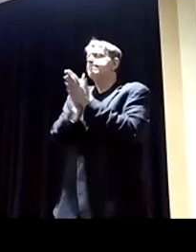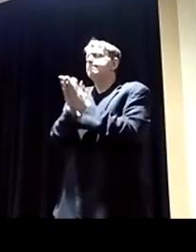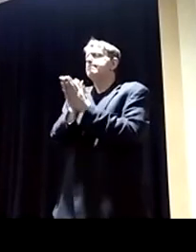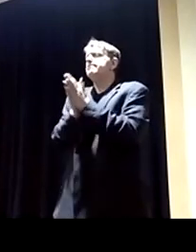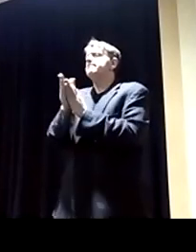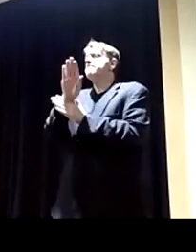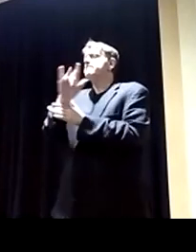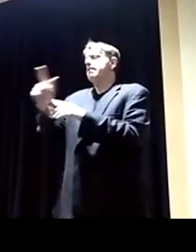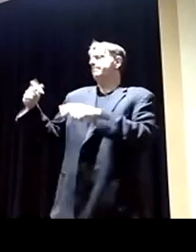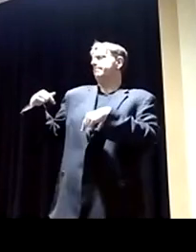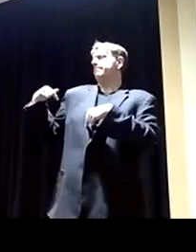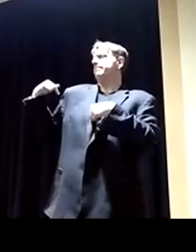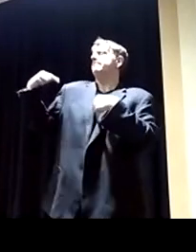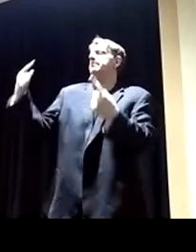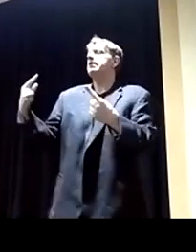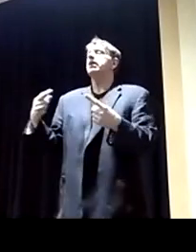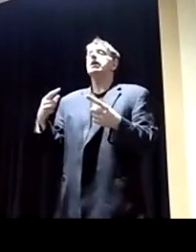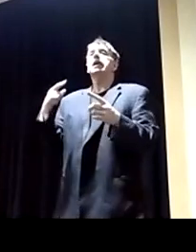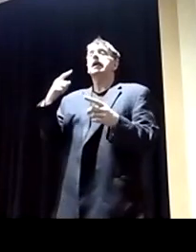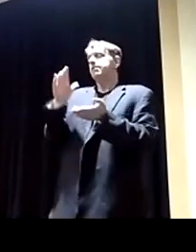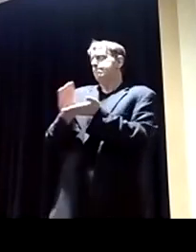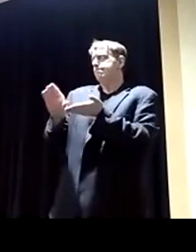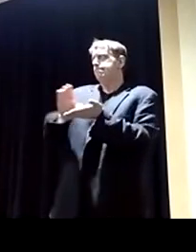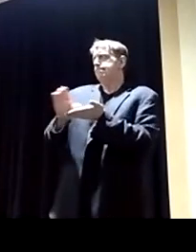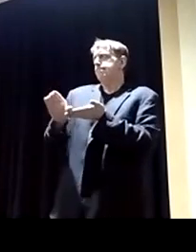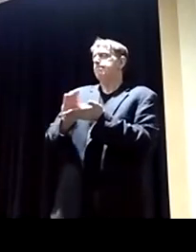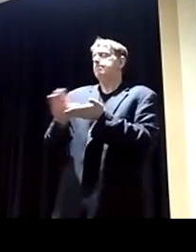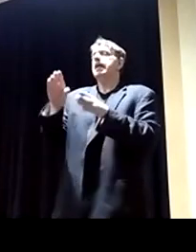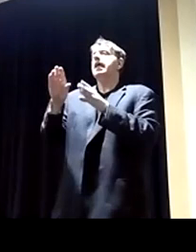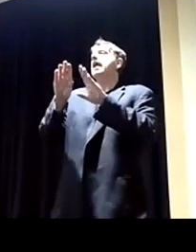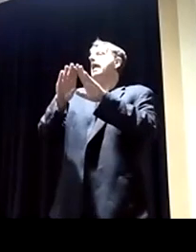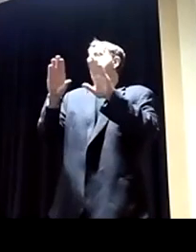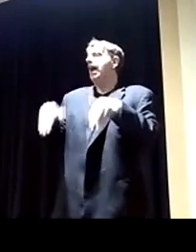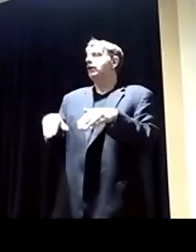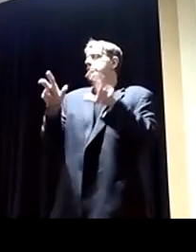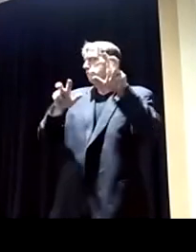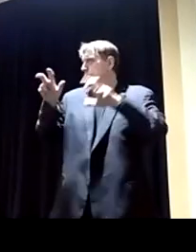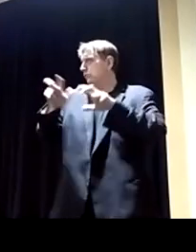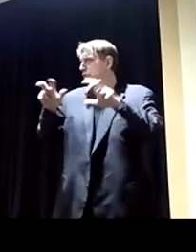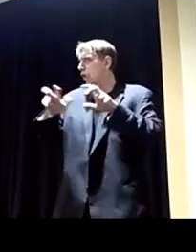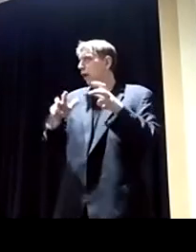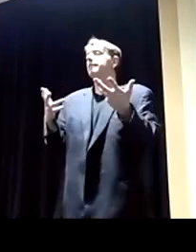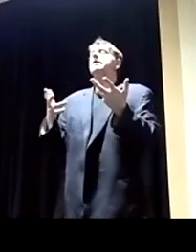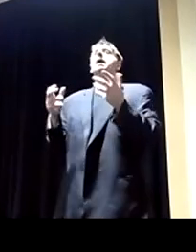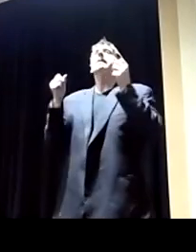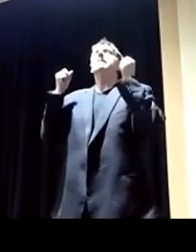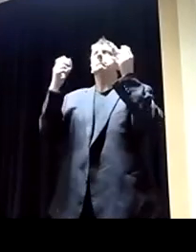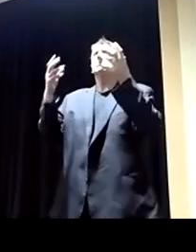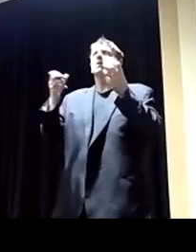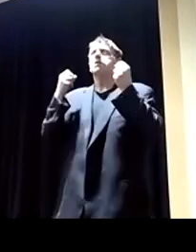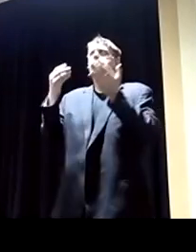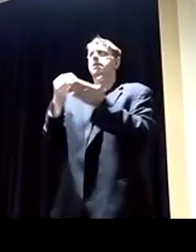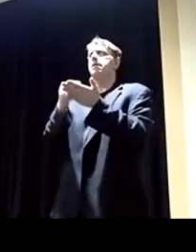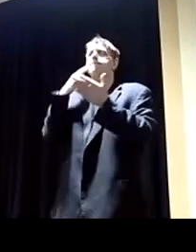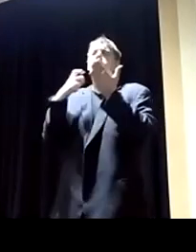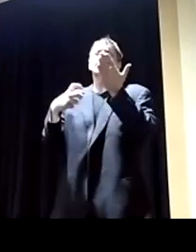for the existing public housing stock, which hasn't really been rebuilt or paid for for about 25 years. A lot of money for the vouchers that are